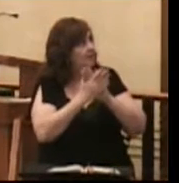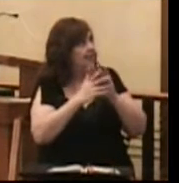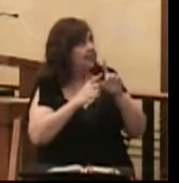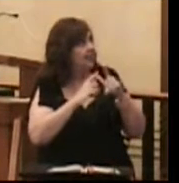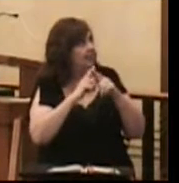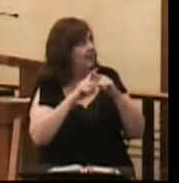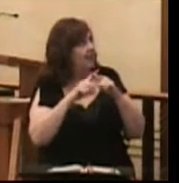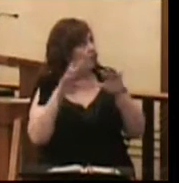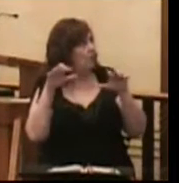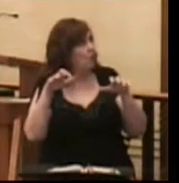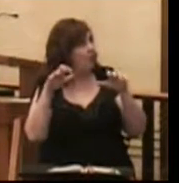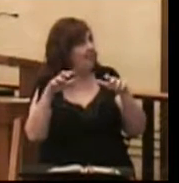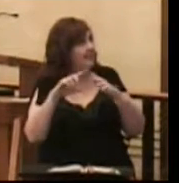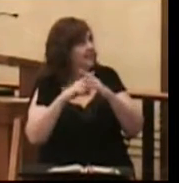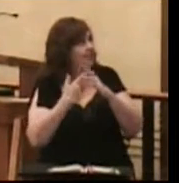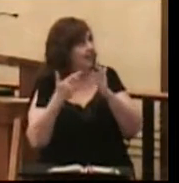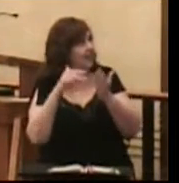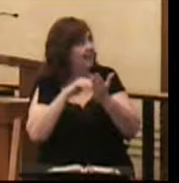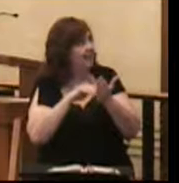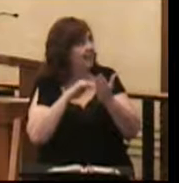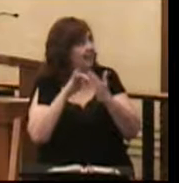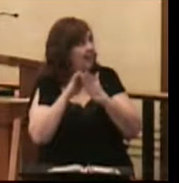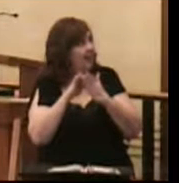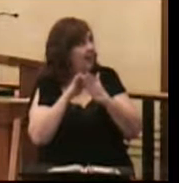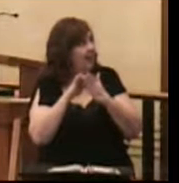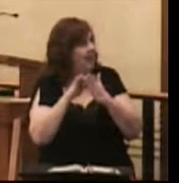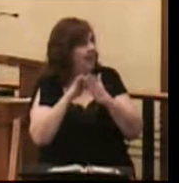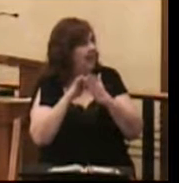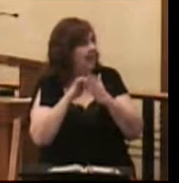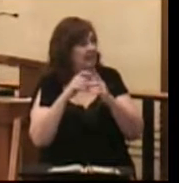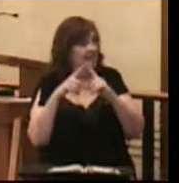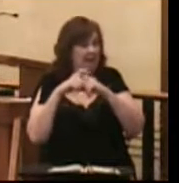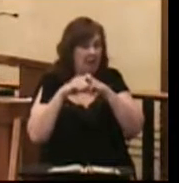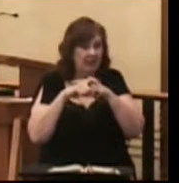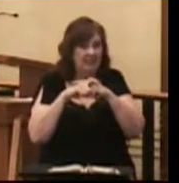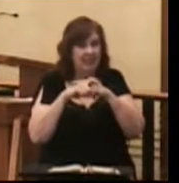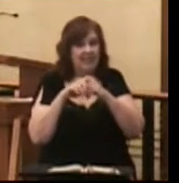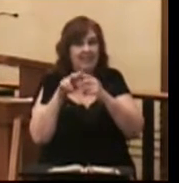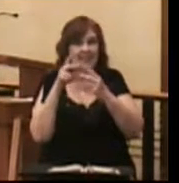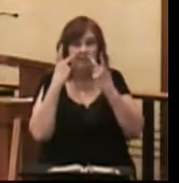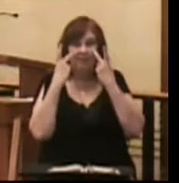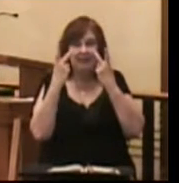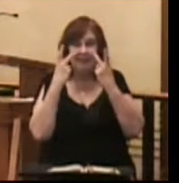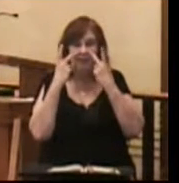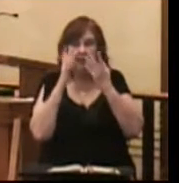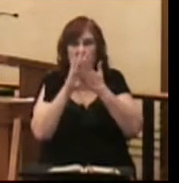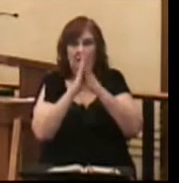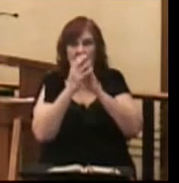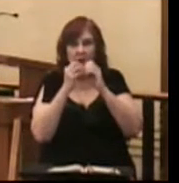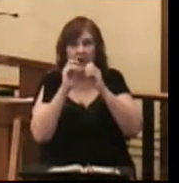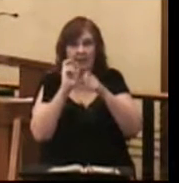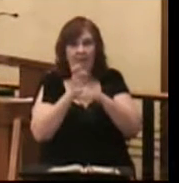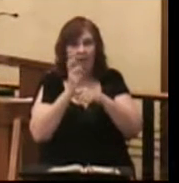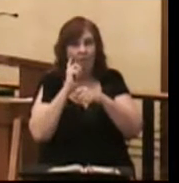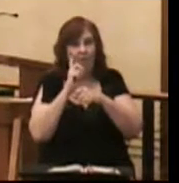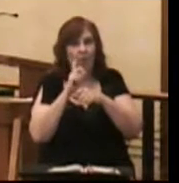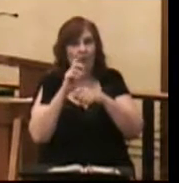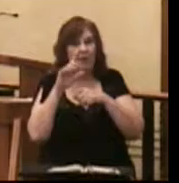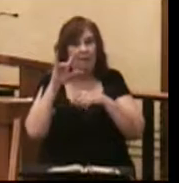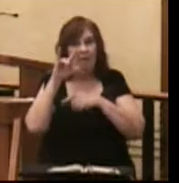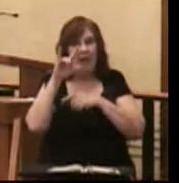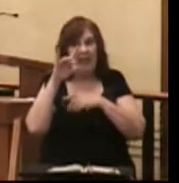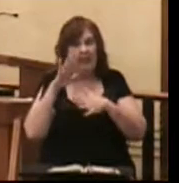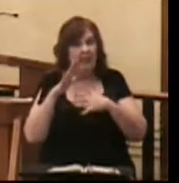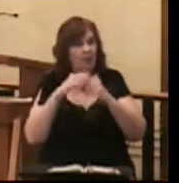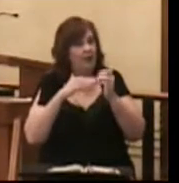the rain has started again. That complicates factors. Visibility would become even more difficult for the pilot, regardless of whether they're looking